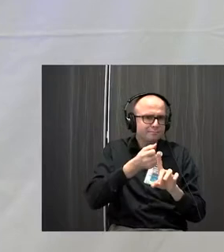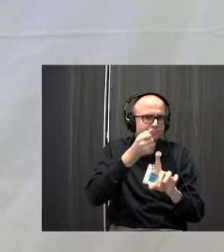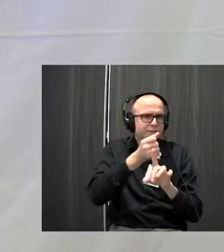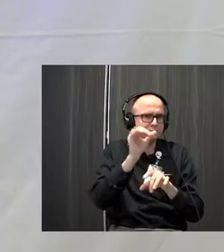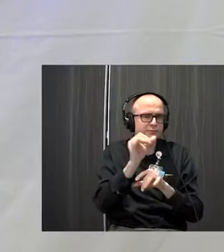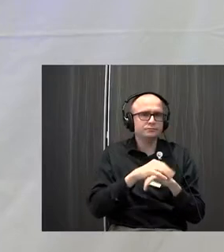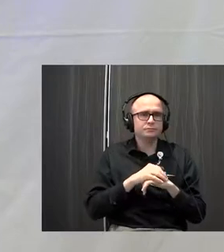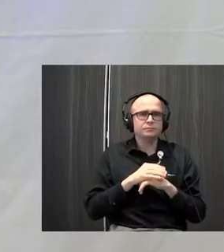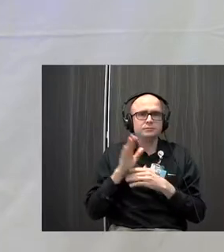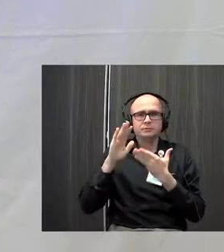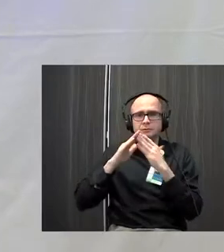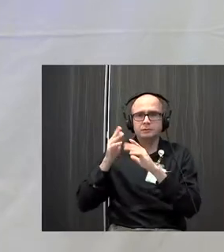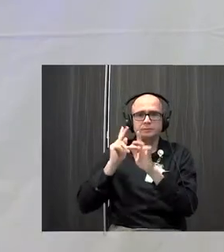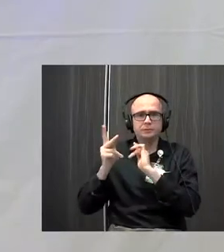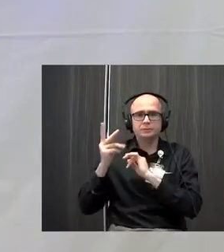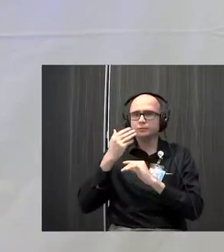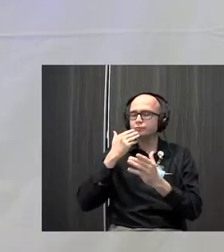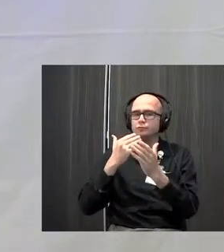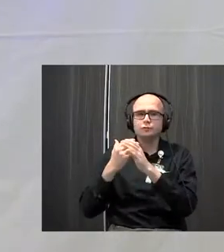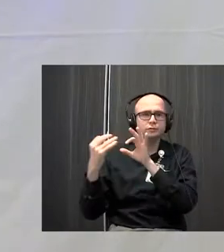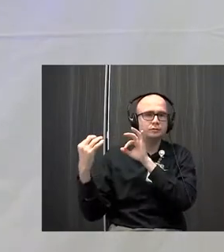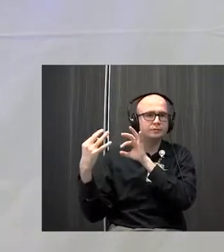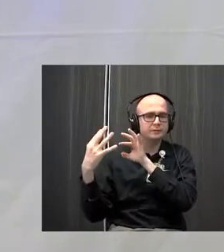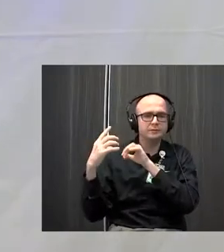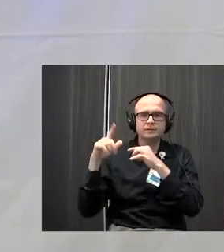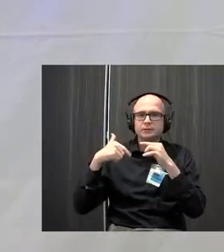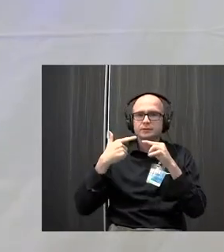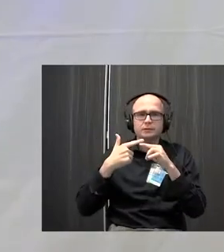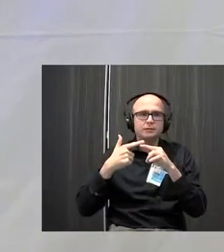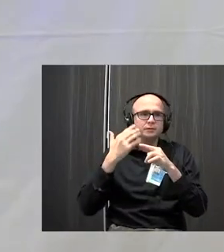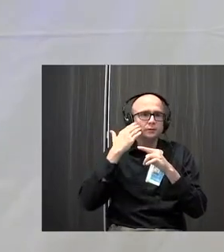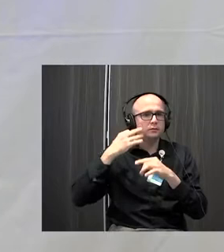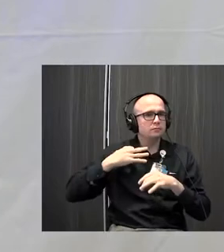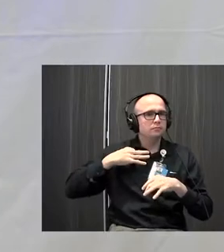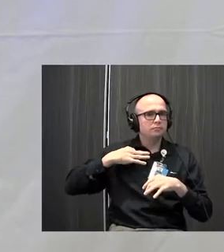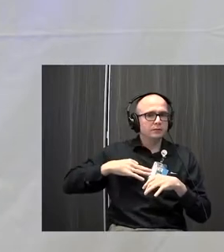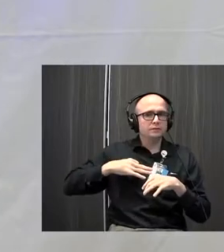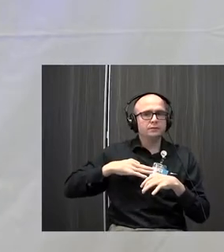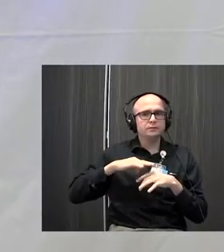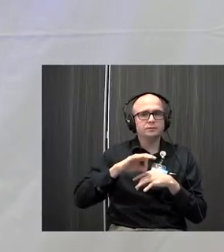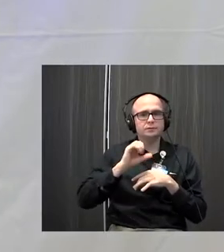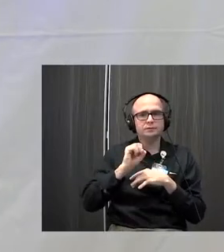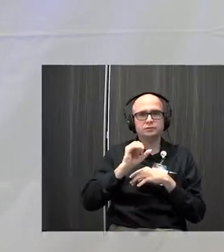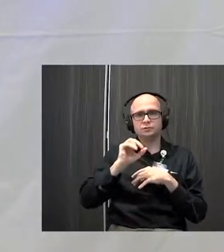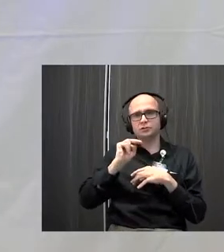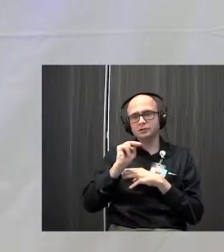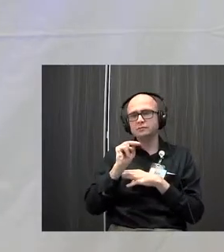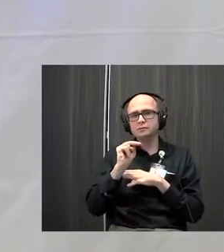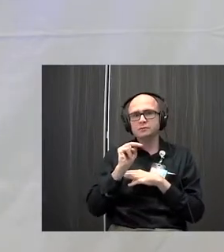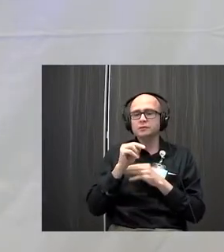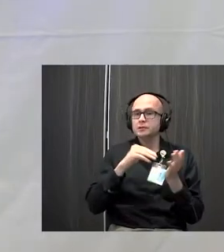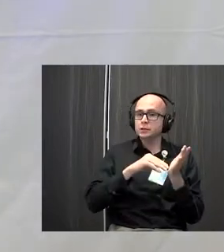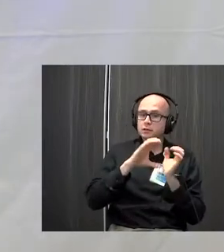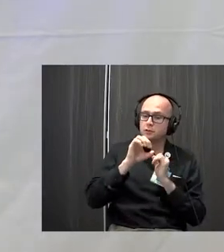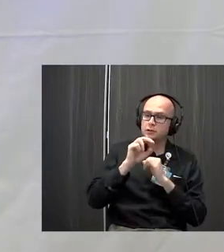entire community actually gave us great feedback last time about the merit of having Shawnee do this talk. Dr. Cotton